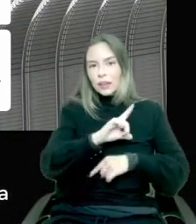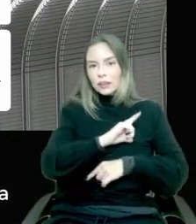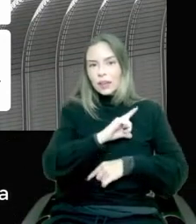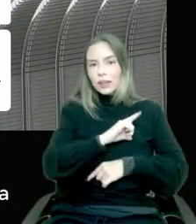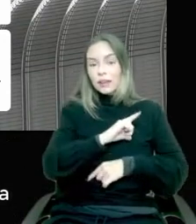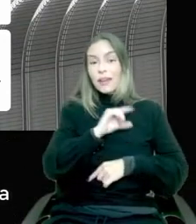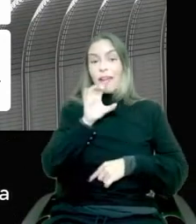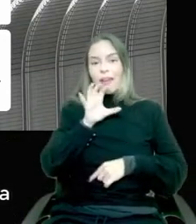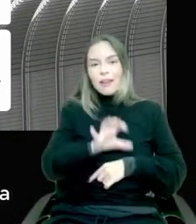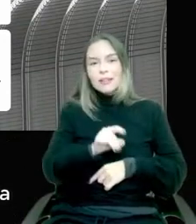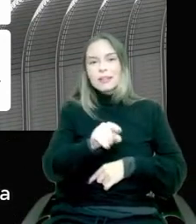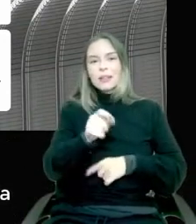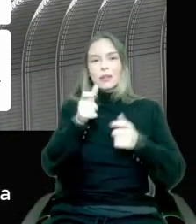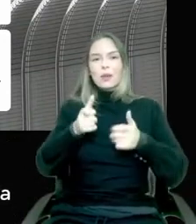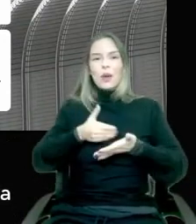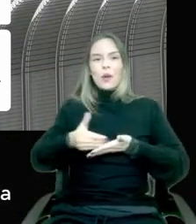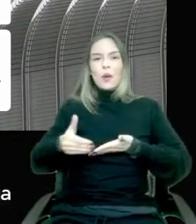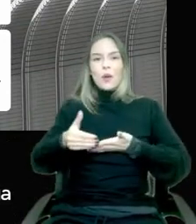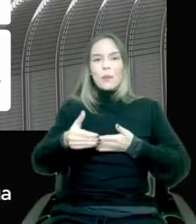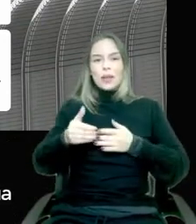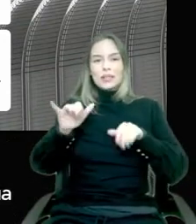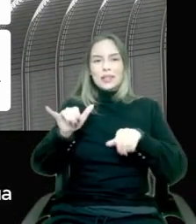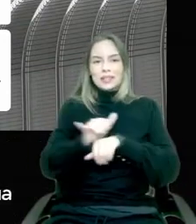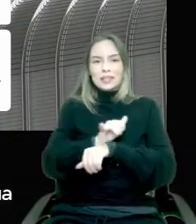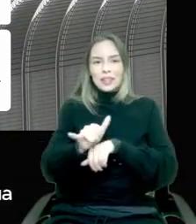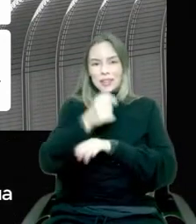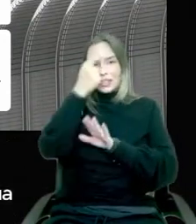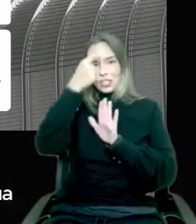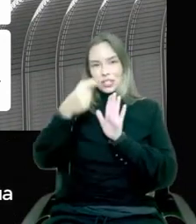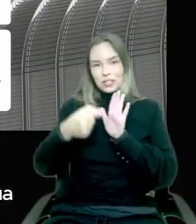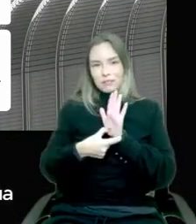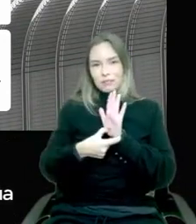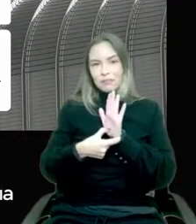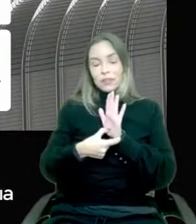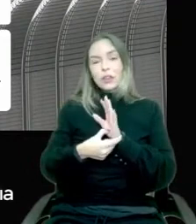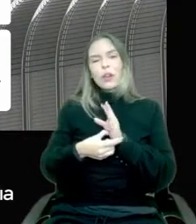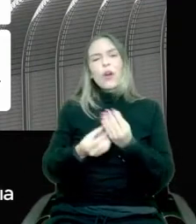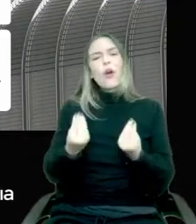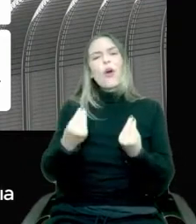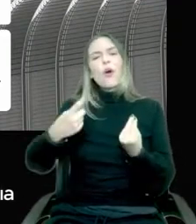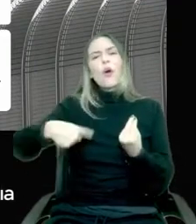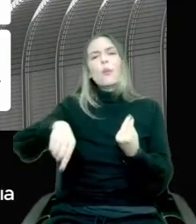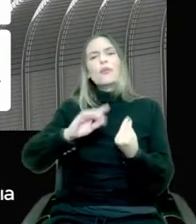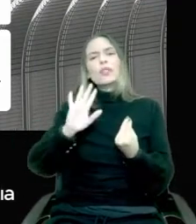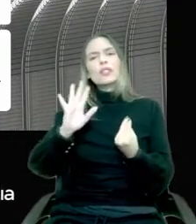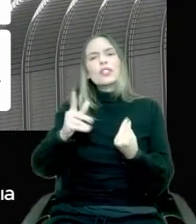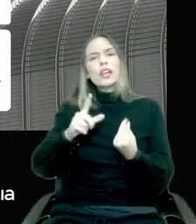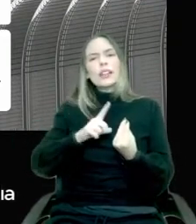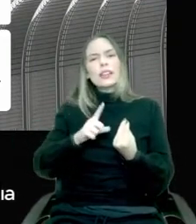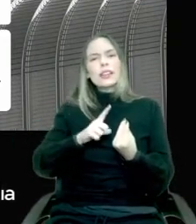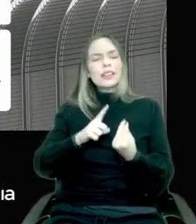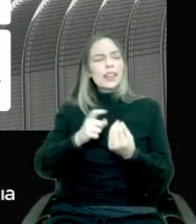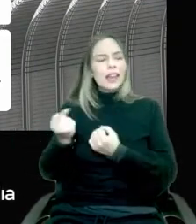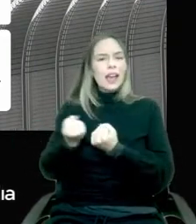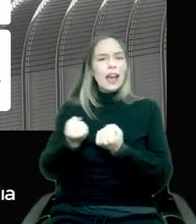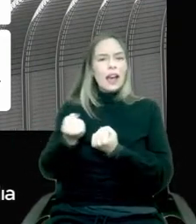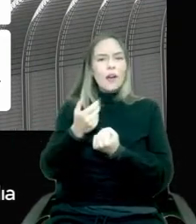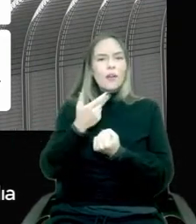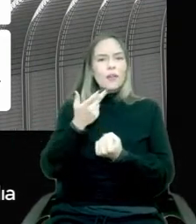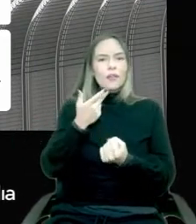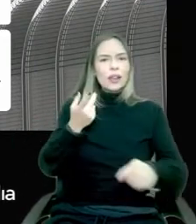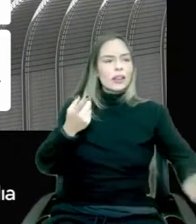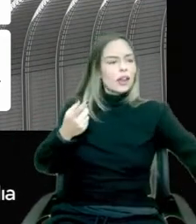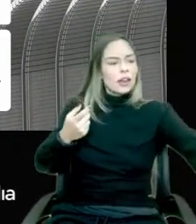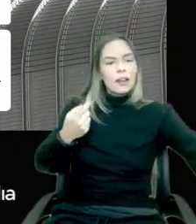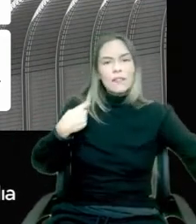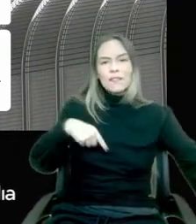start your AI strategy. How many of you have in car and say, you know, you go to service and you hated it,